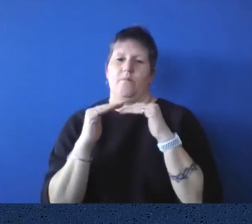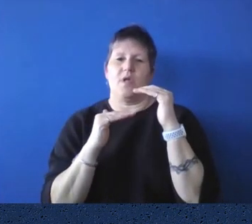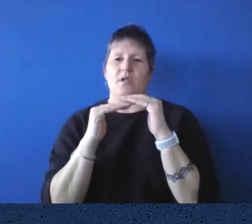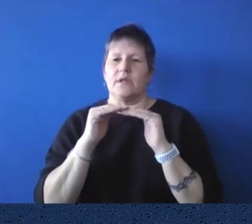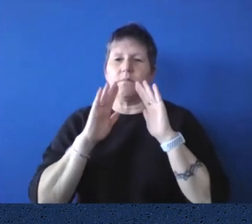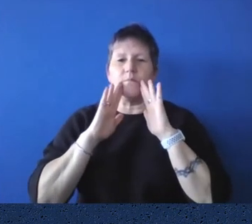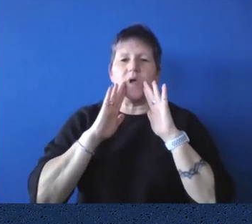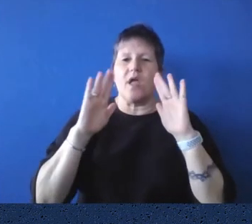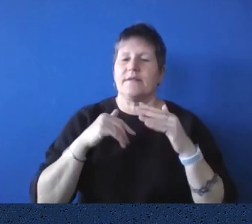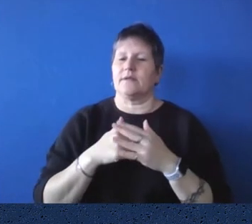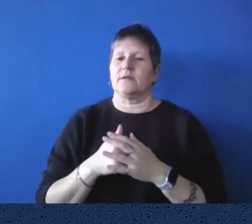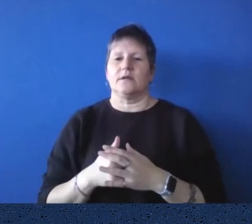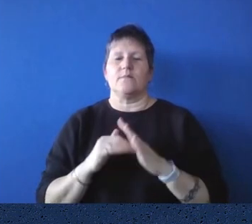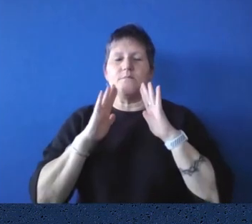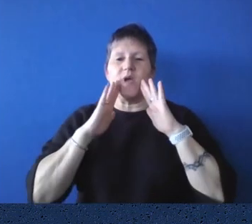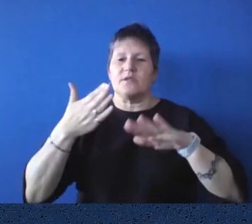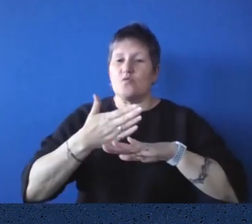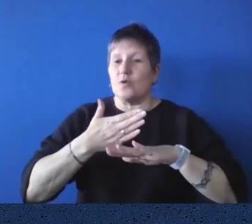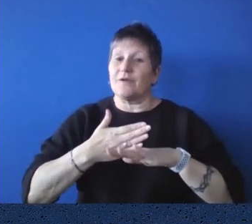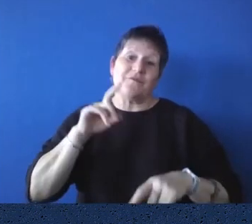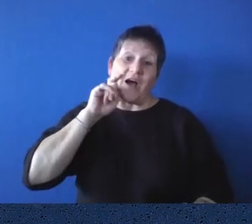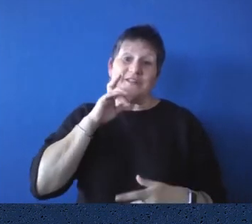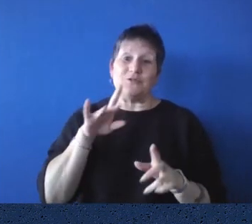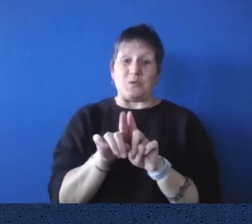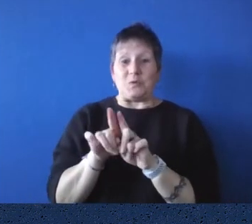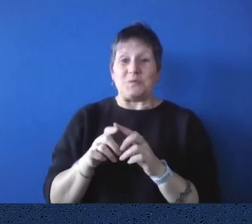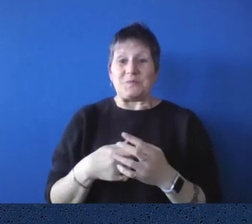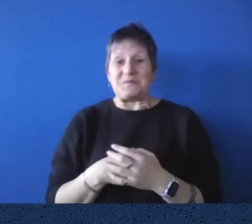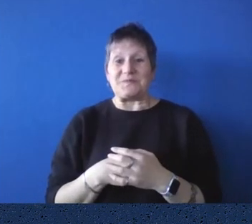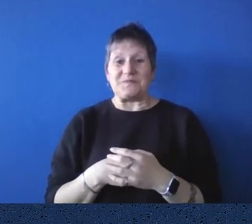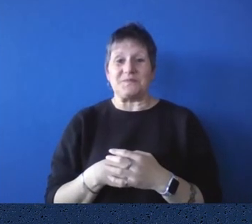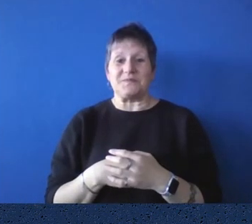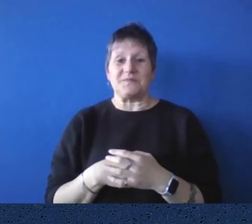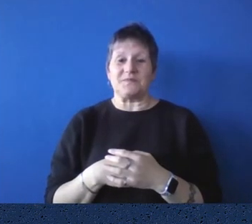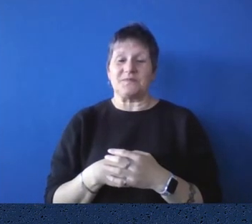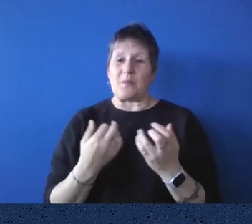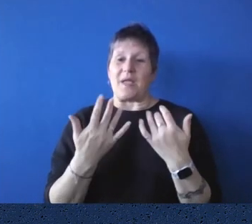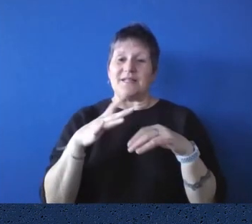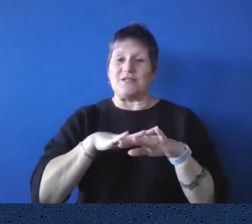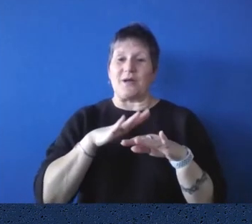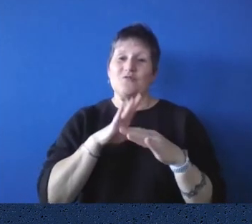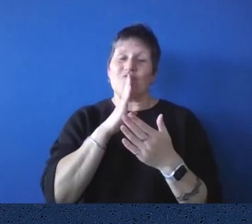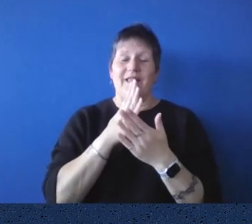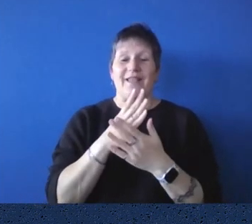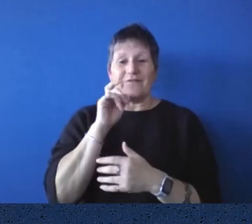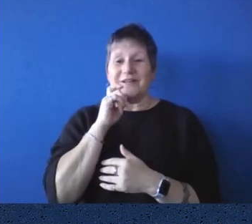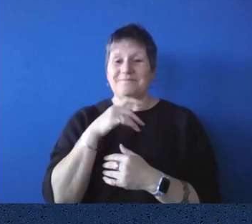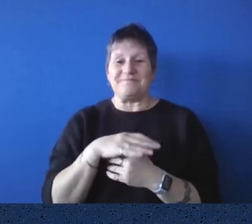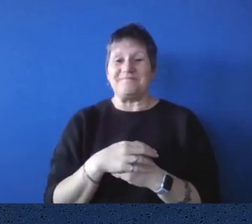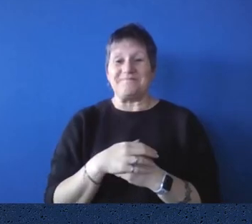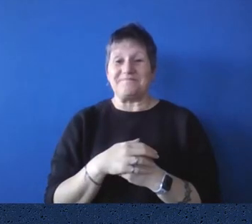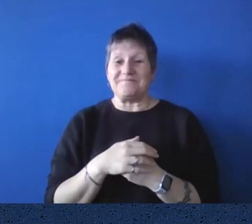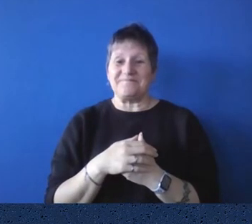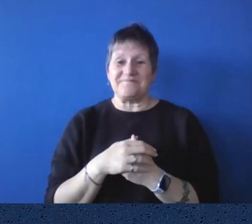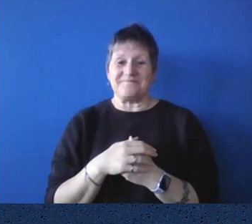work. It's a fun place to work at times. Quite often, it's fun. Um, but we also, um,